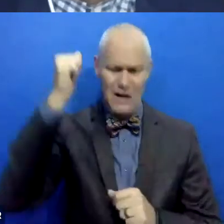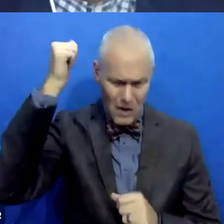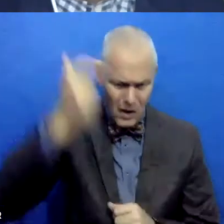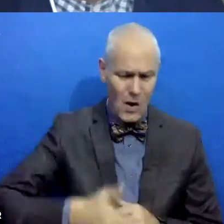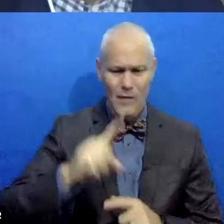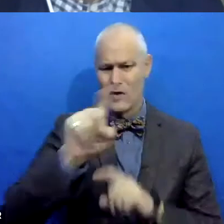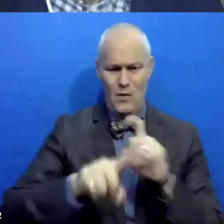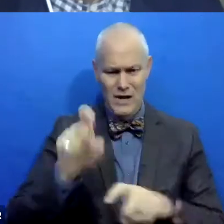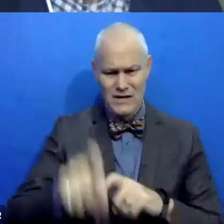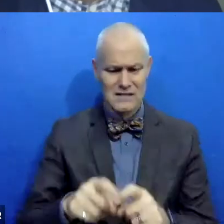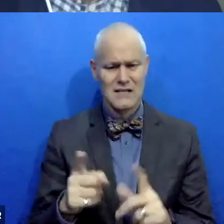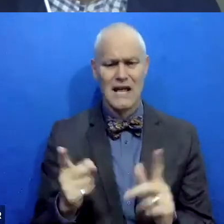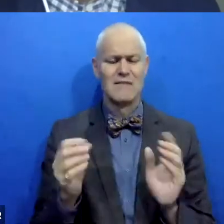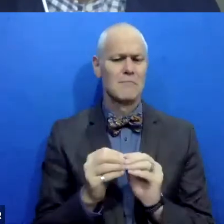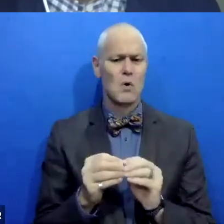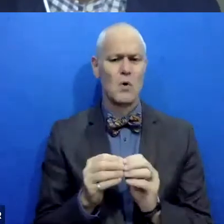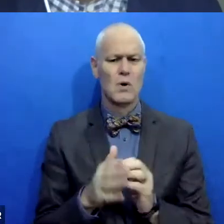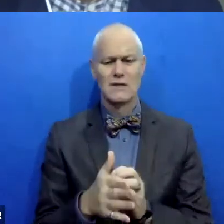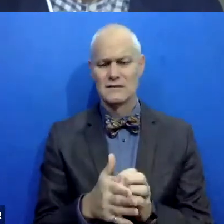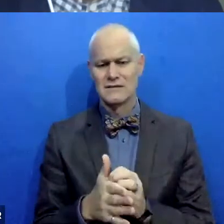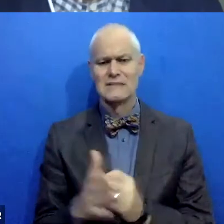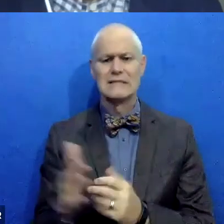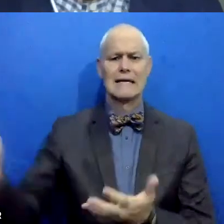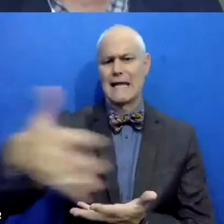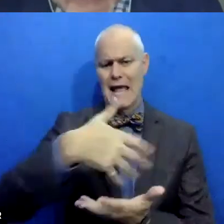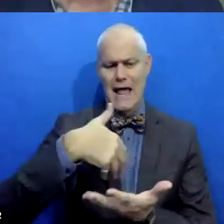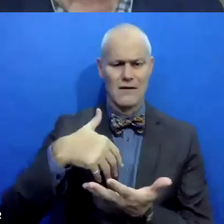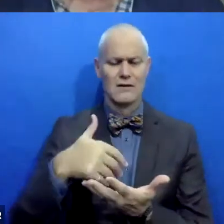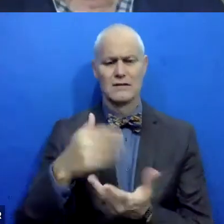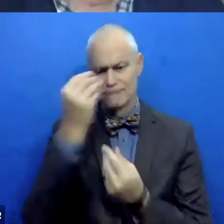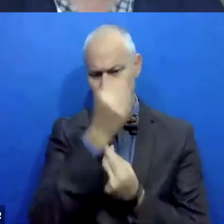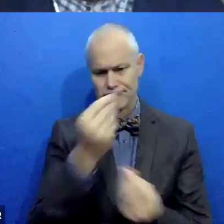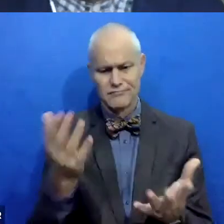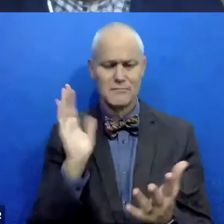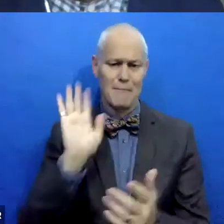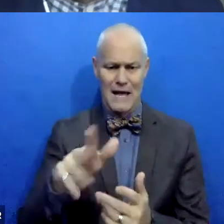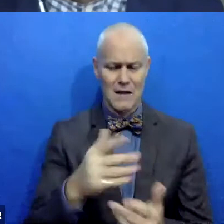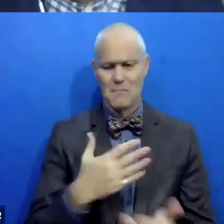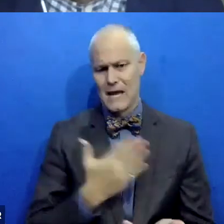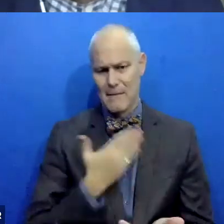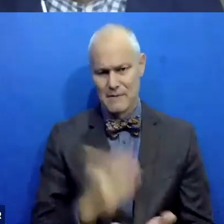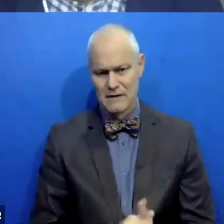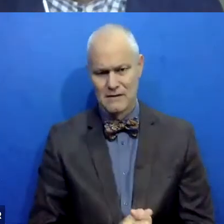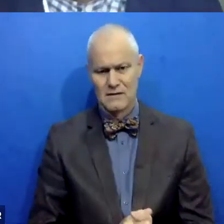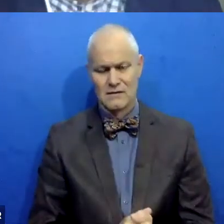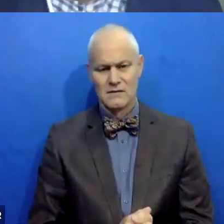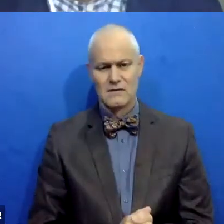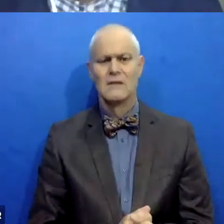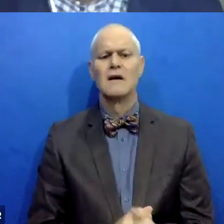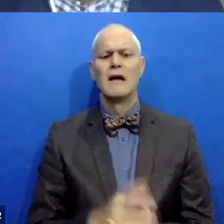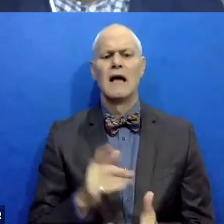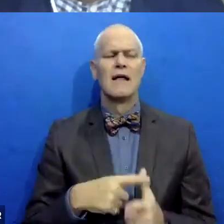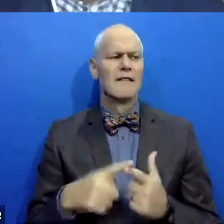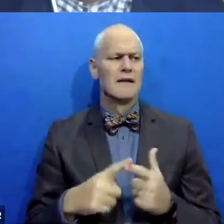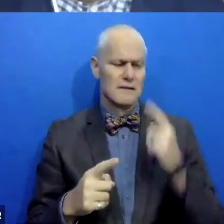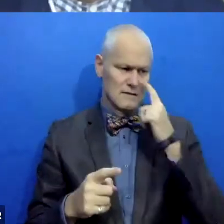and that if there's some other way to, uh, know, gather those and get information back, I'm happy to do so. Um, from my side. And then, you